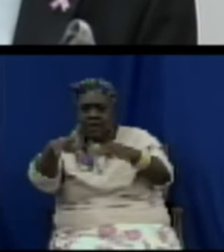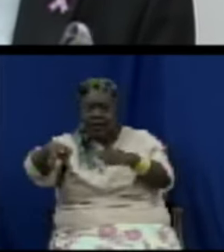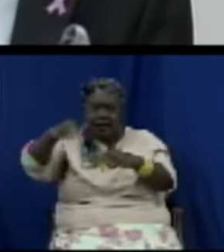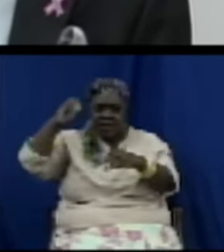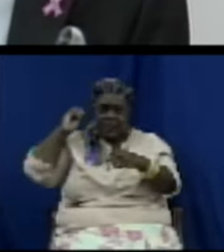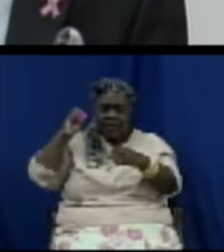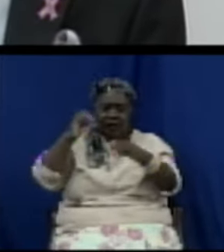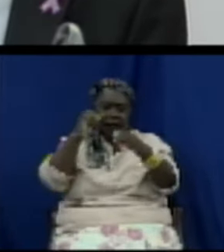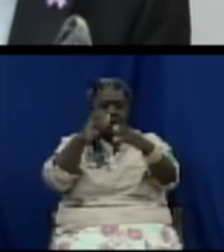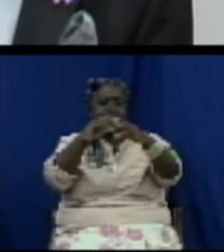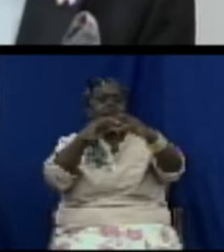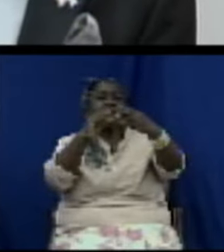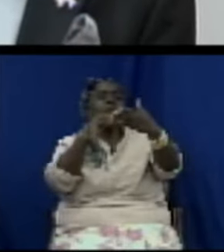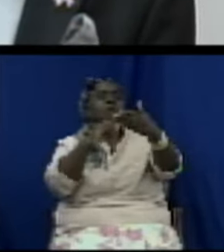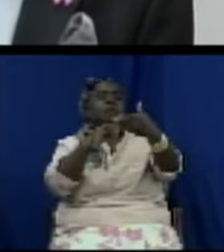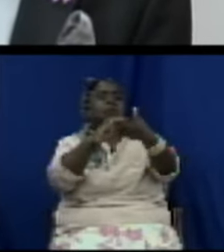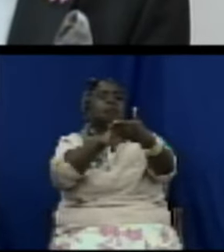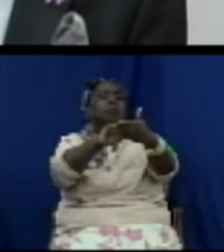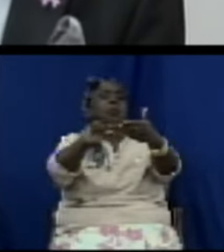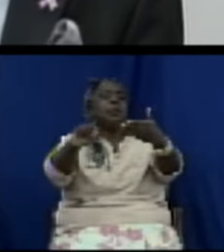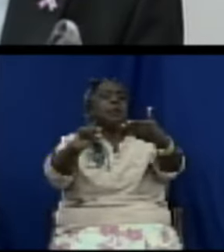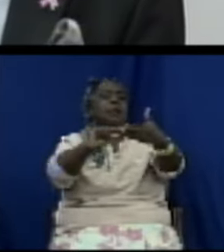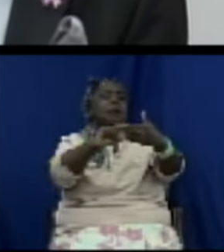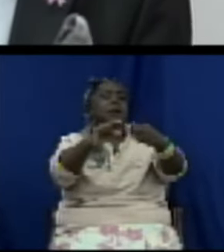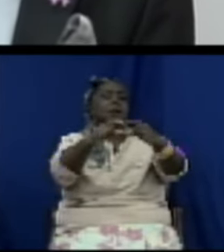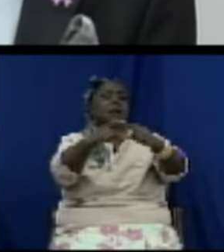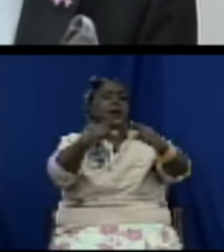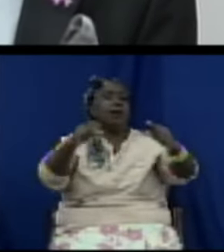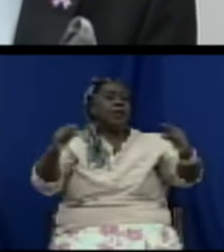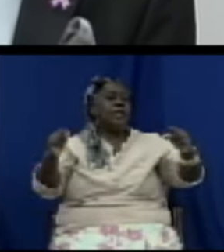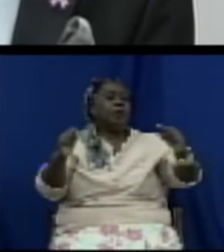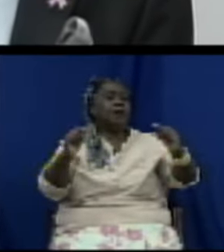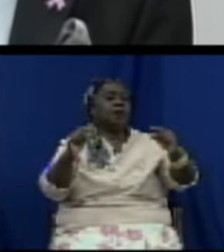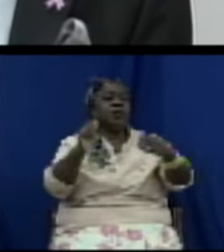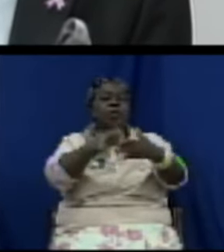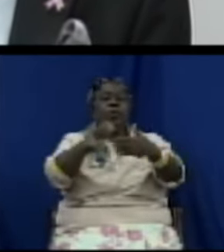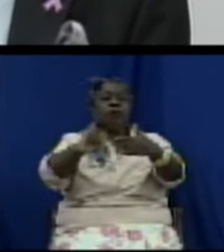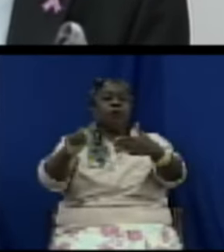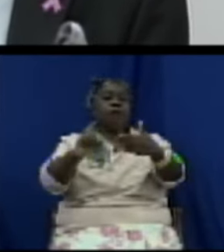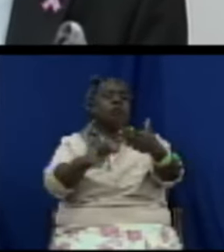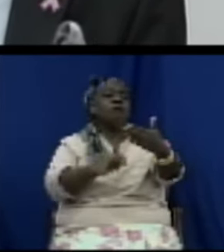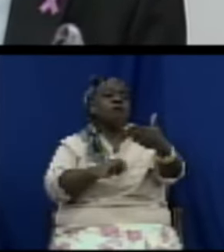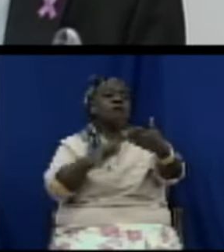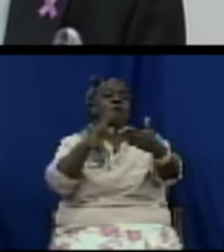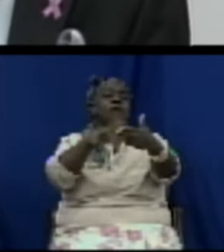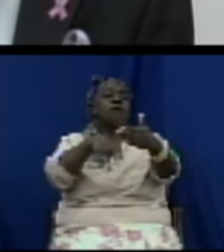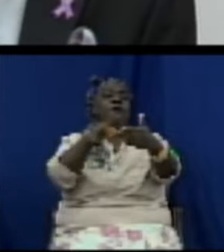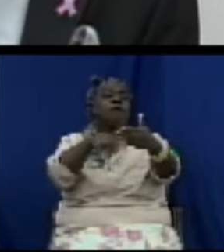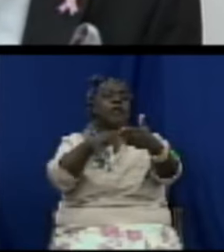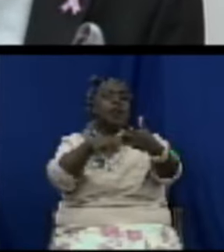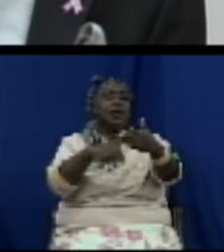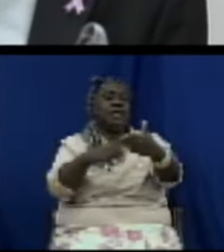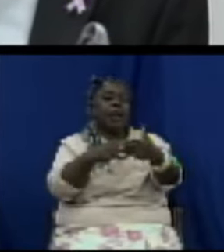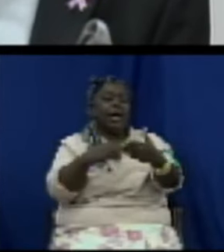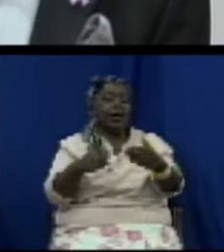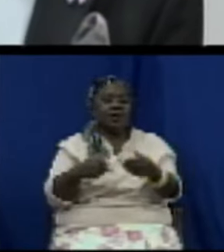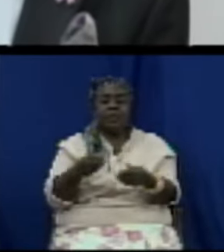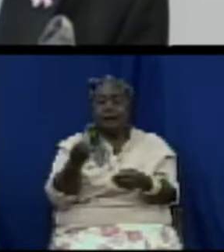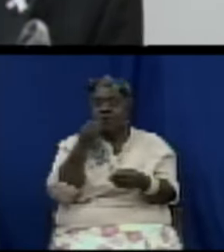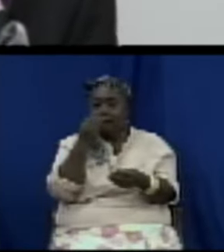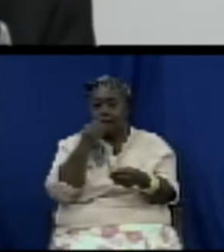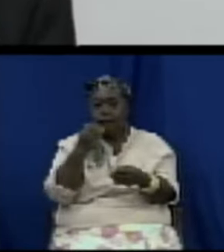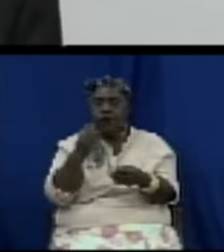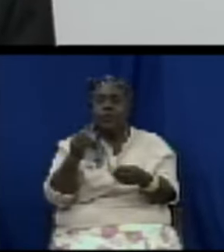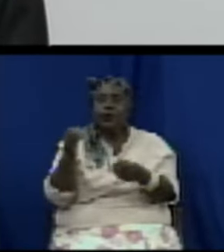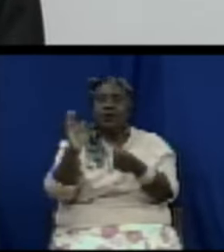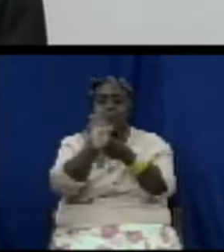relating to pricing labeling and of course food safety the